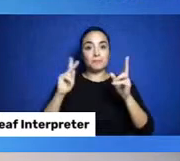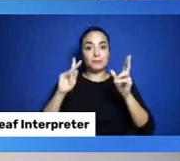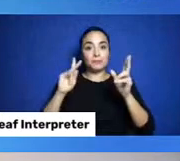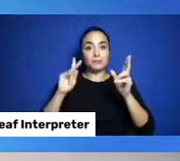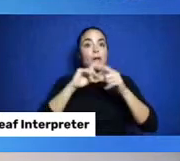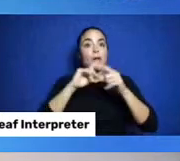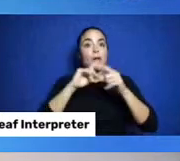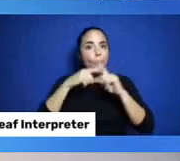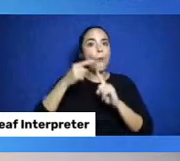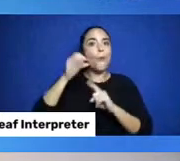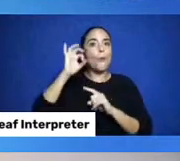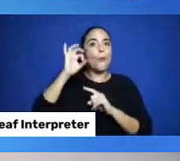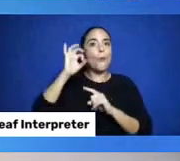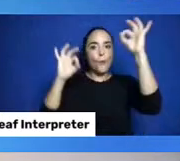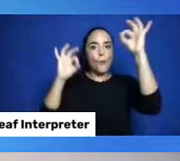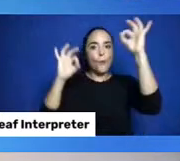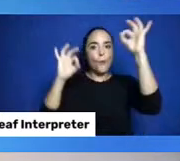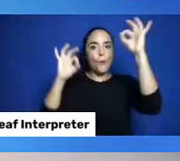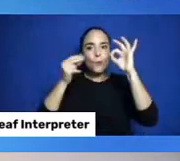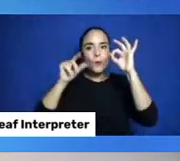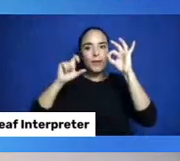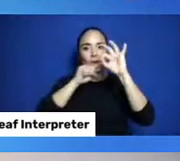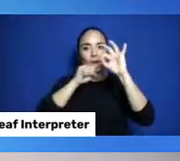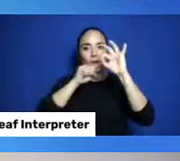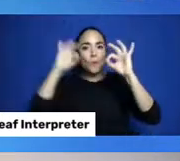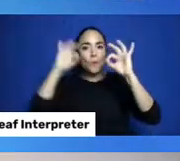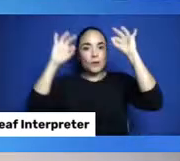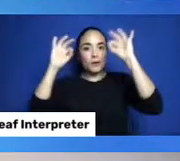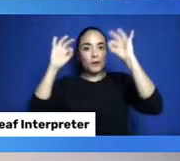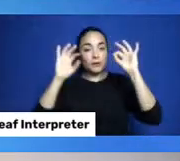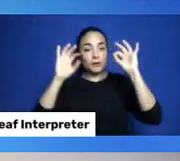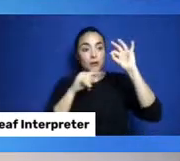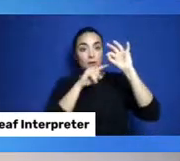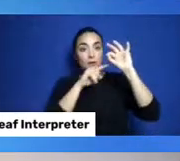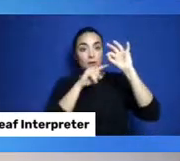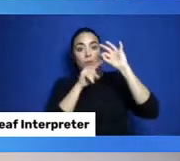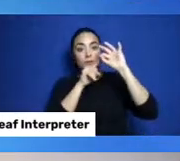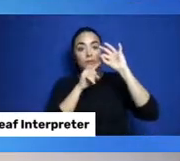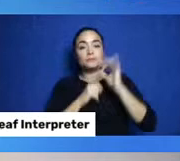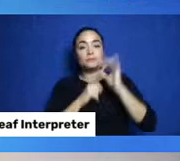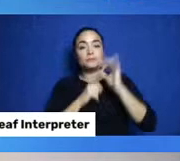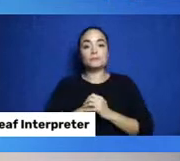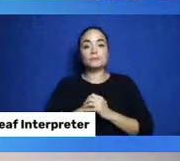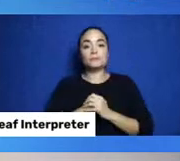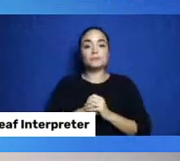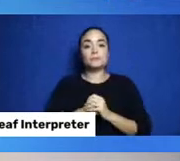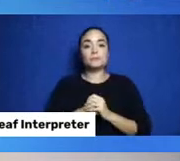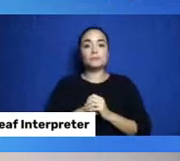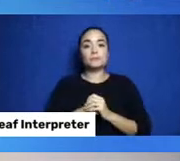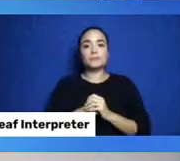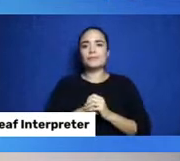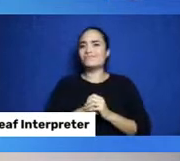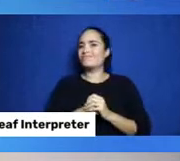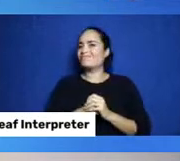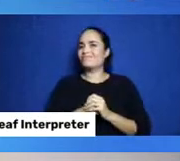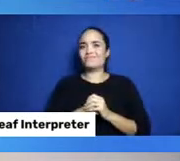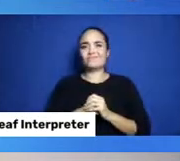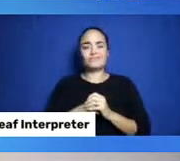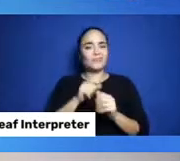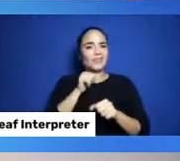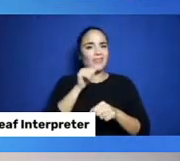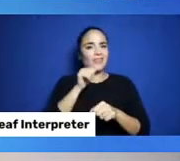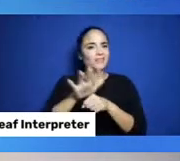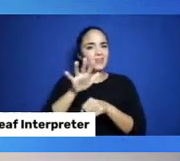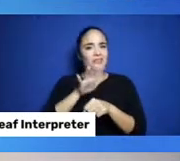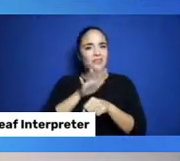top. But, I'll let you know that hole on the top is not enough. We need more. So,